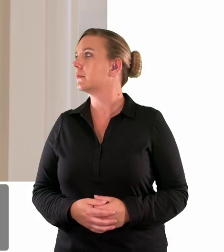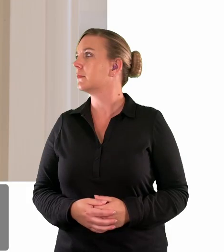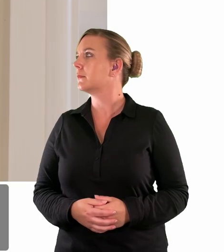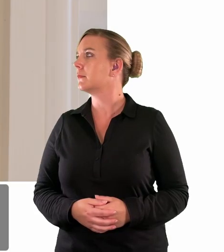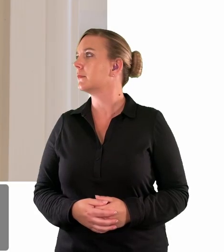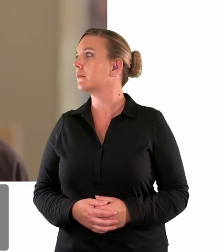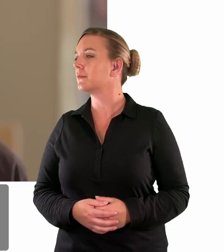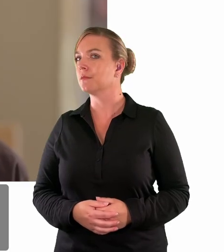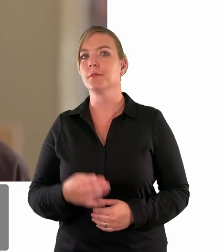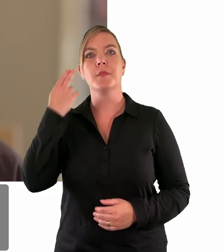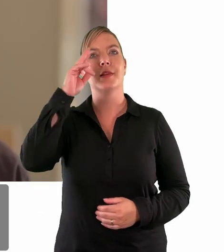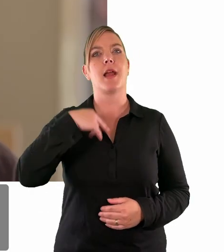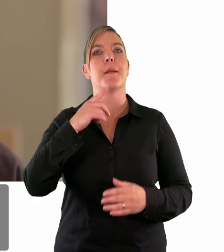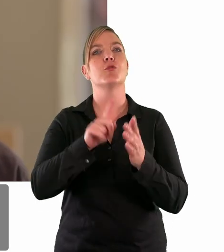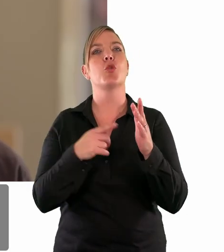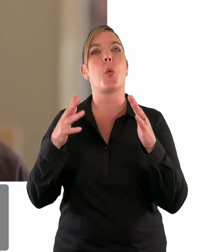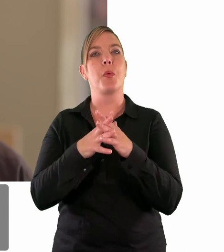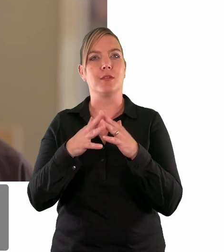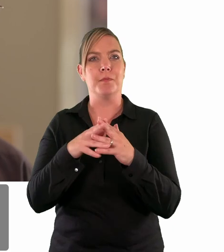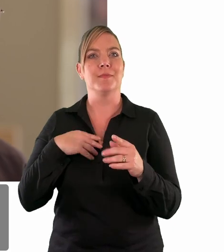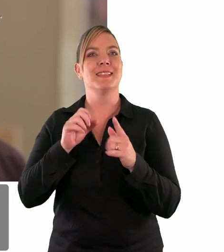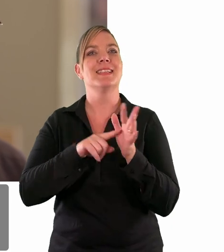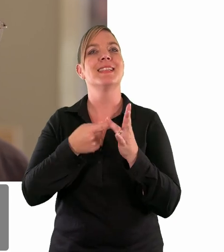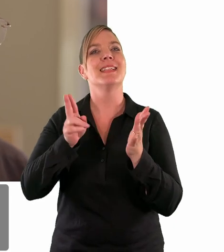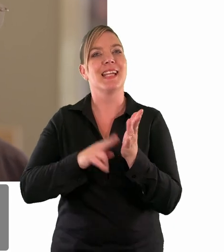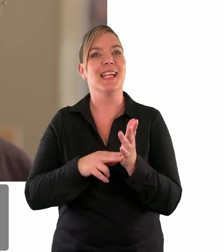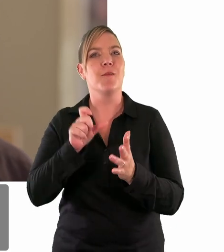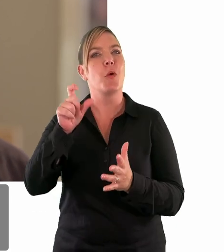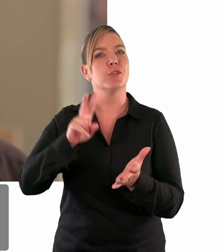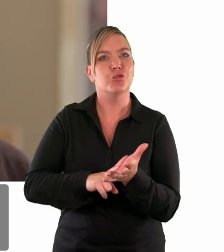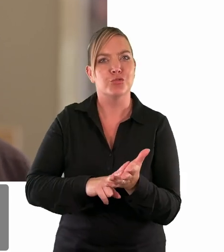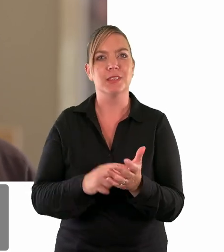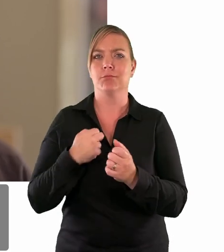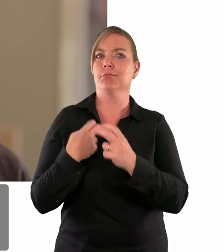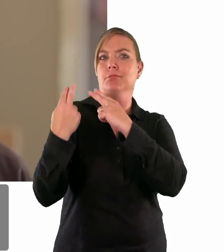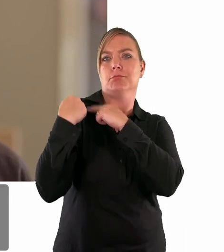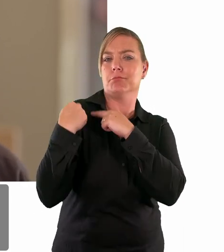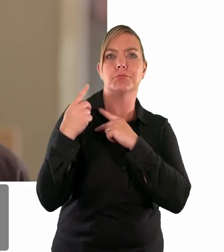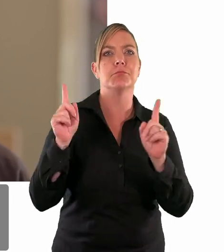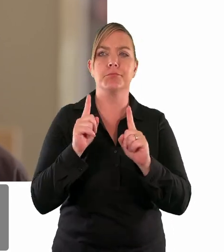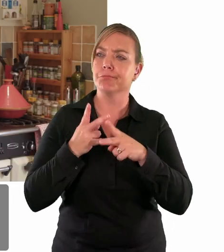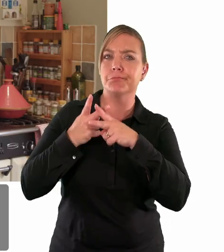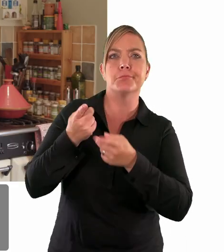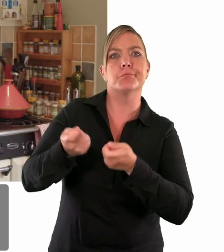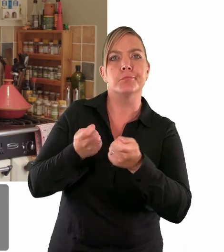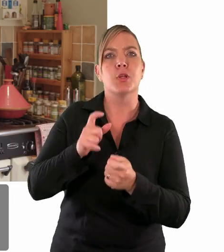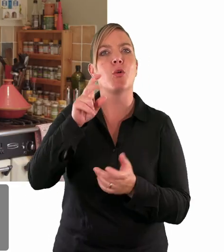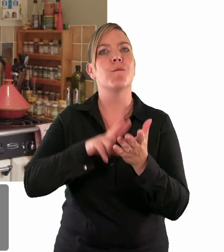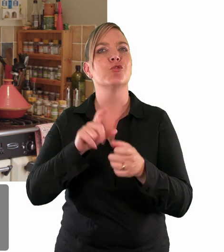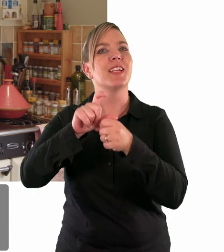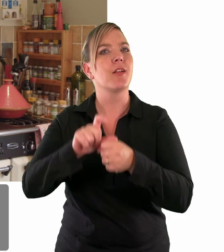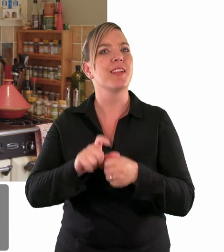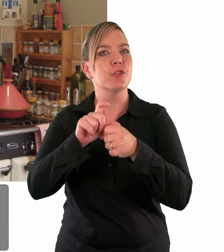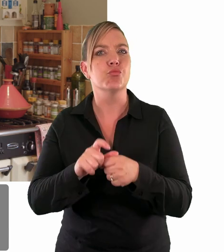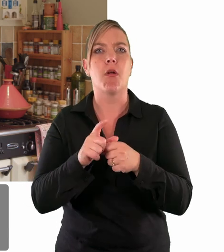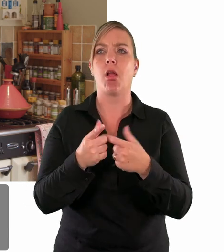So my name is John Whitcombe. I'm the Dean of Coventry. My responsibility is to look after Coventry Cathedral to lead us in our